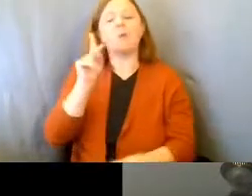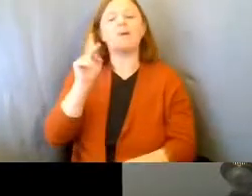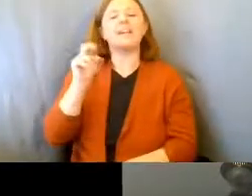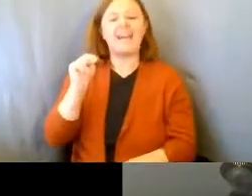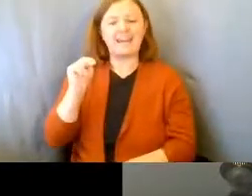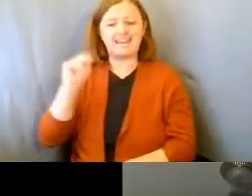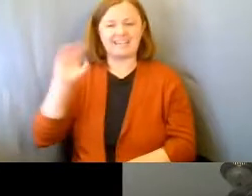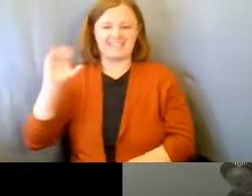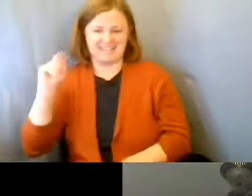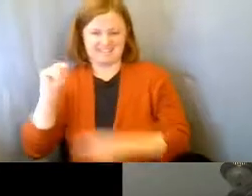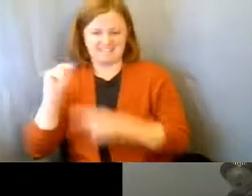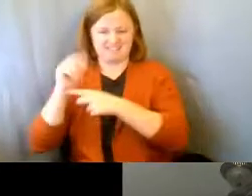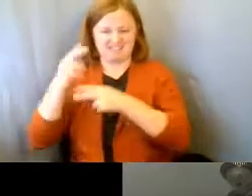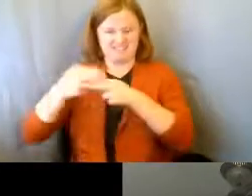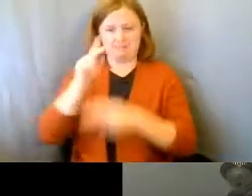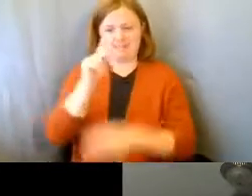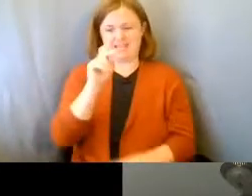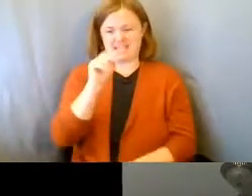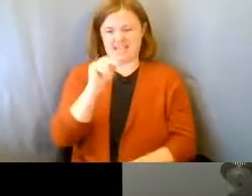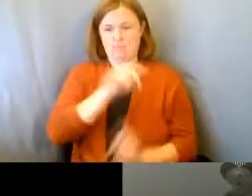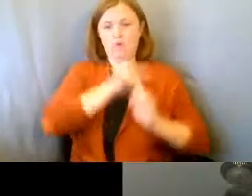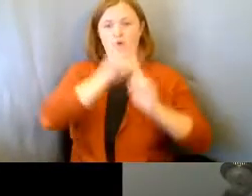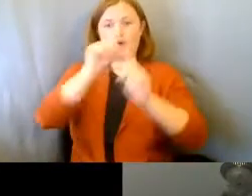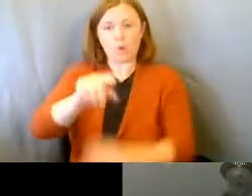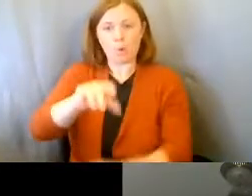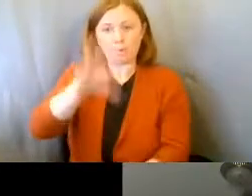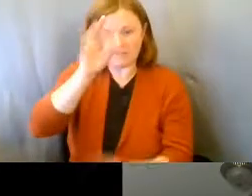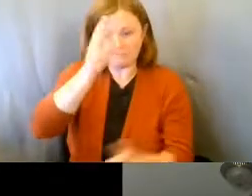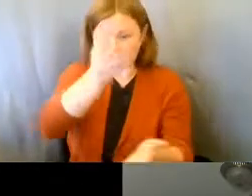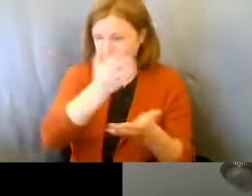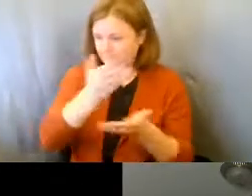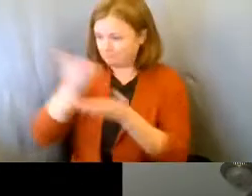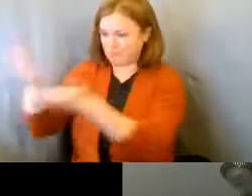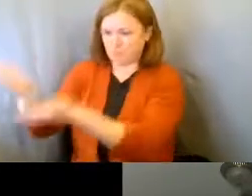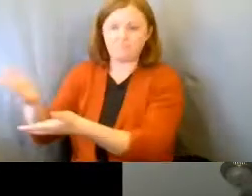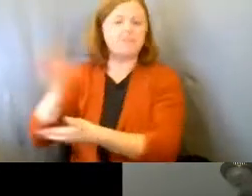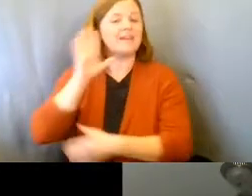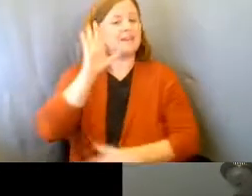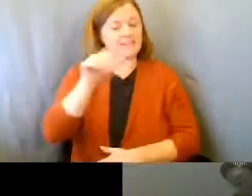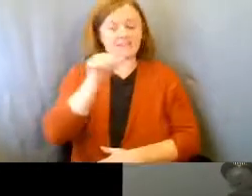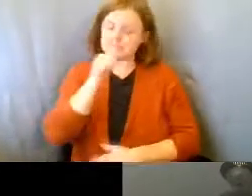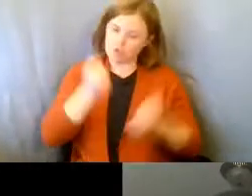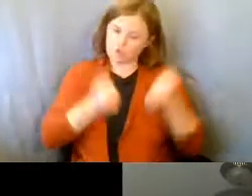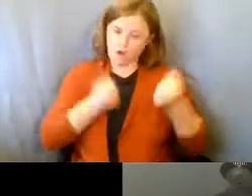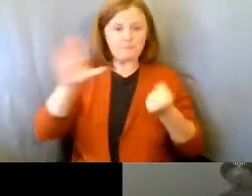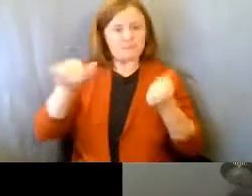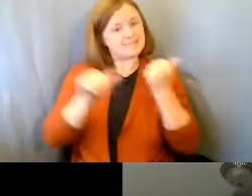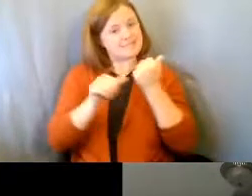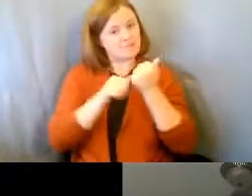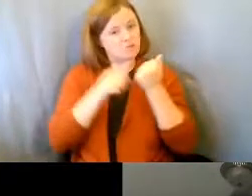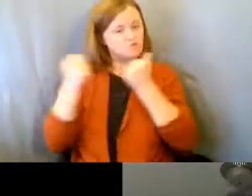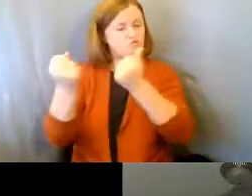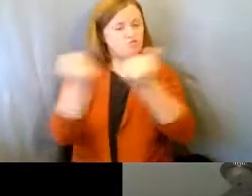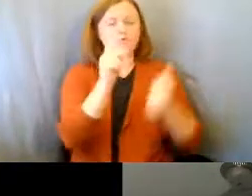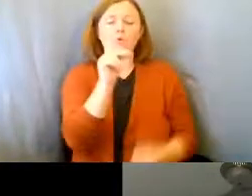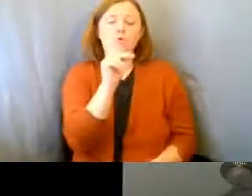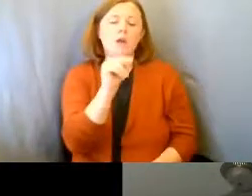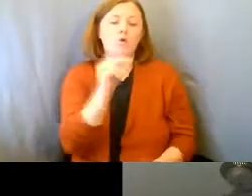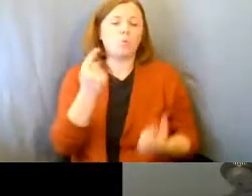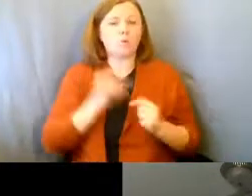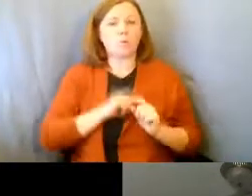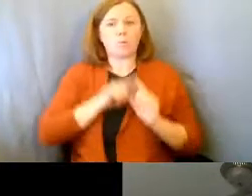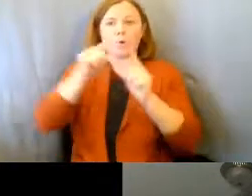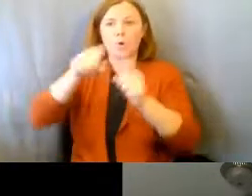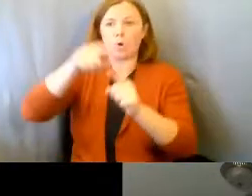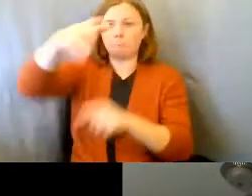order and deliver it. And though Kin didn't drive, his assistant drove for him. All Kin did was pick up the